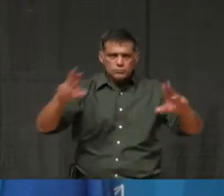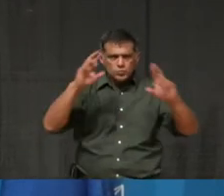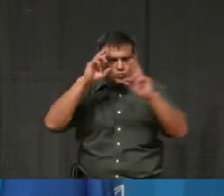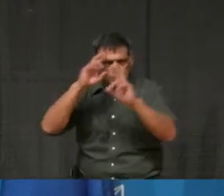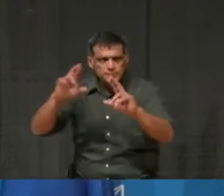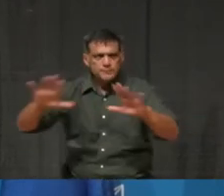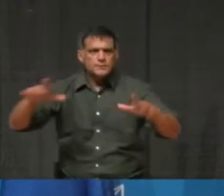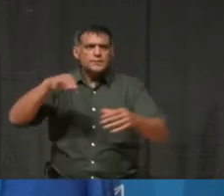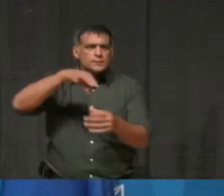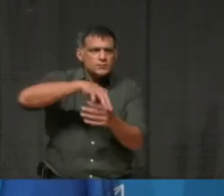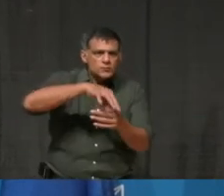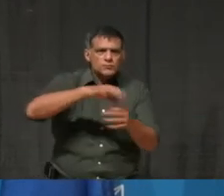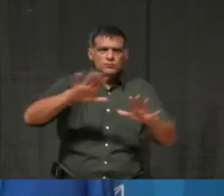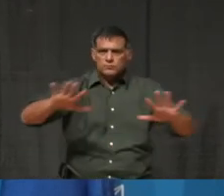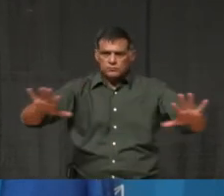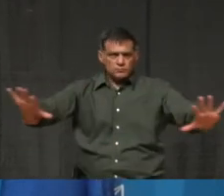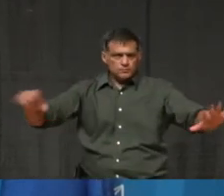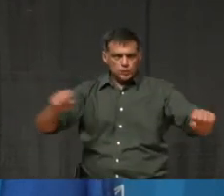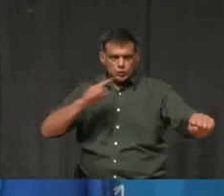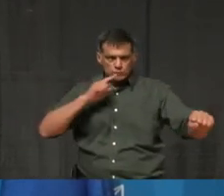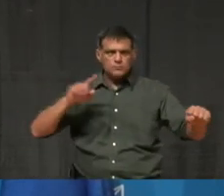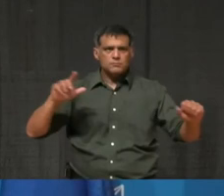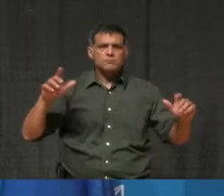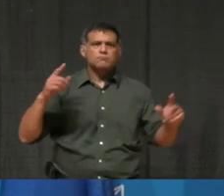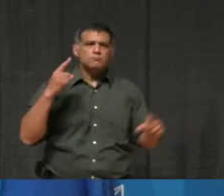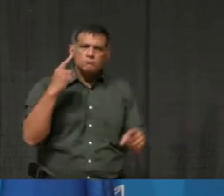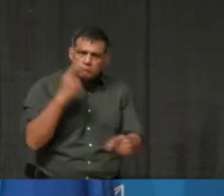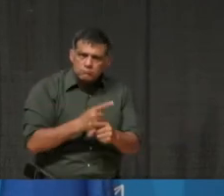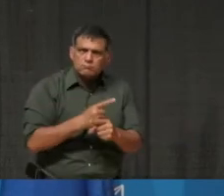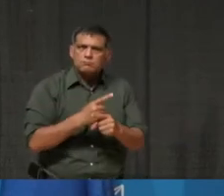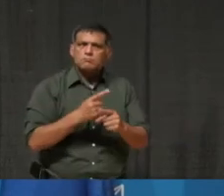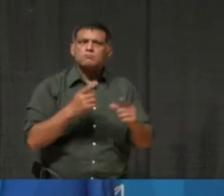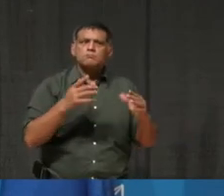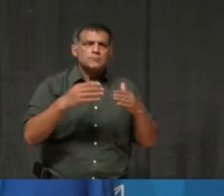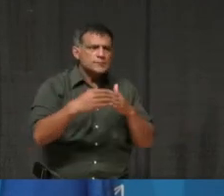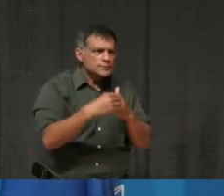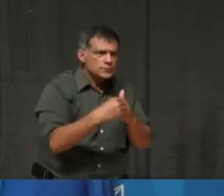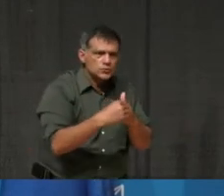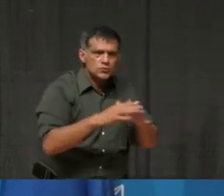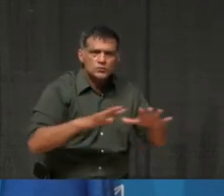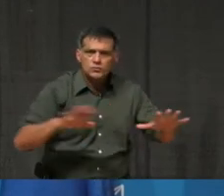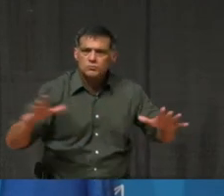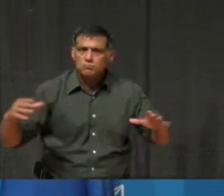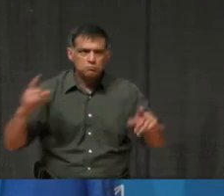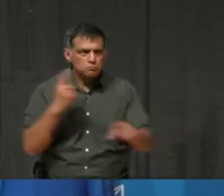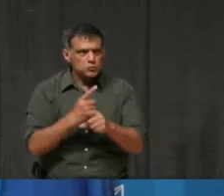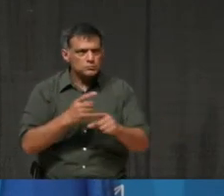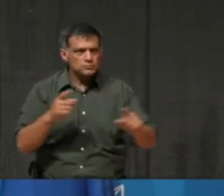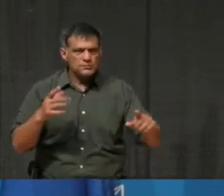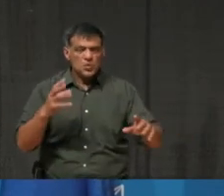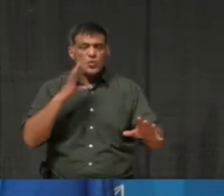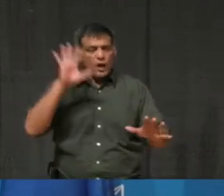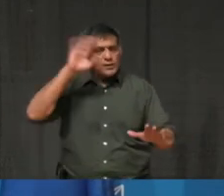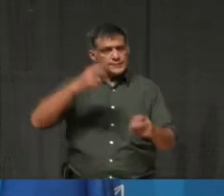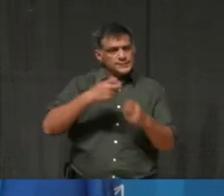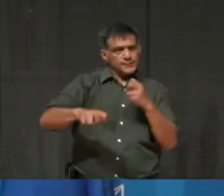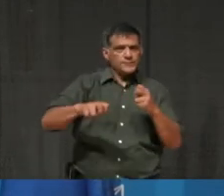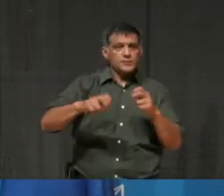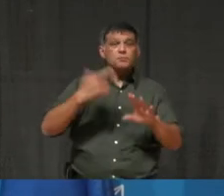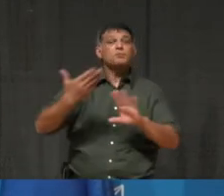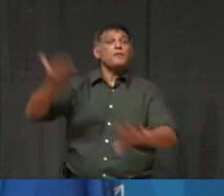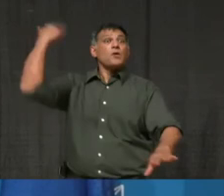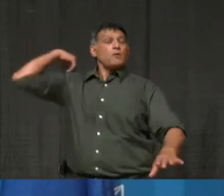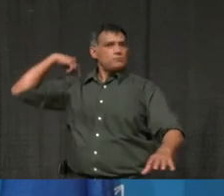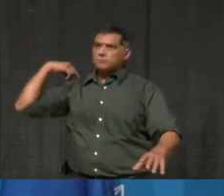in our community and who have done a fine job of, uh, trying to lead us through a very, uh, unprecedented difficult time and that my powers are appropriately